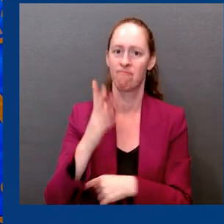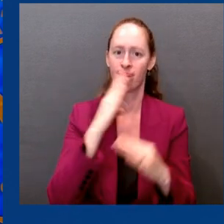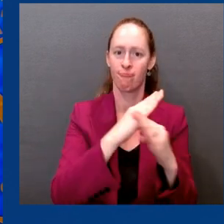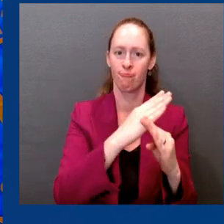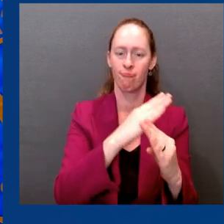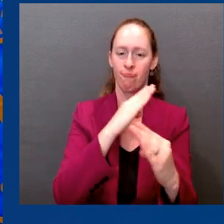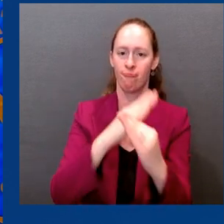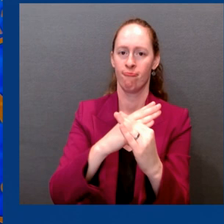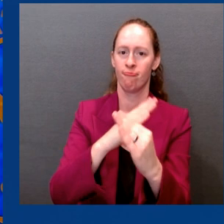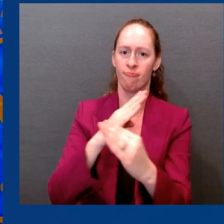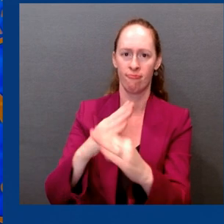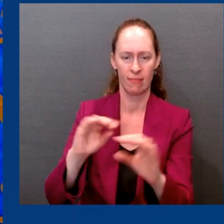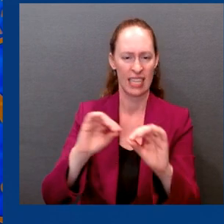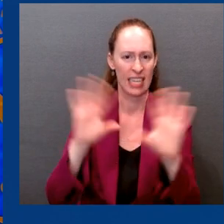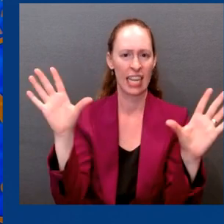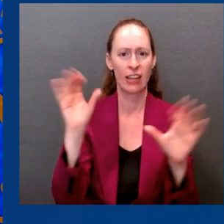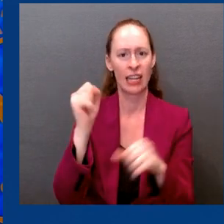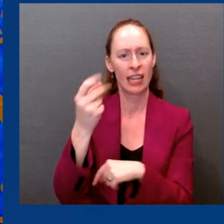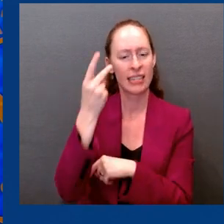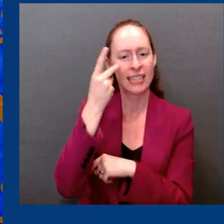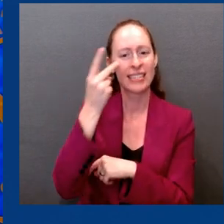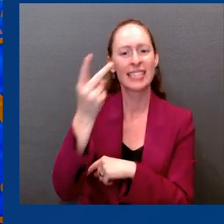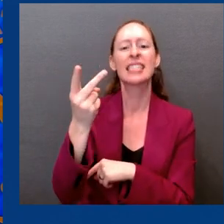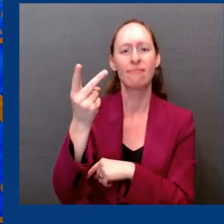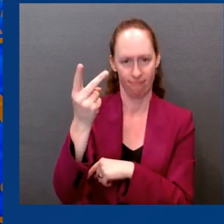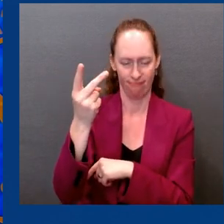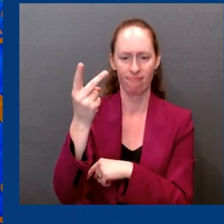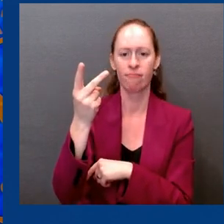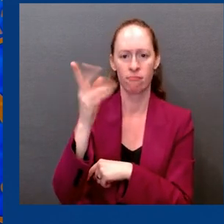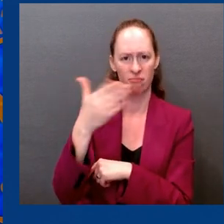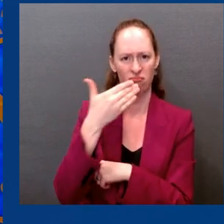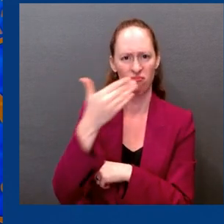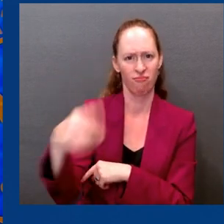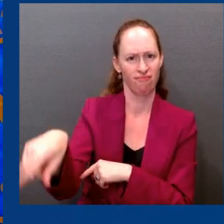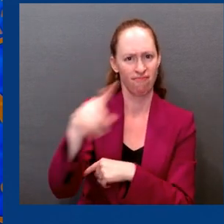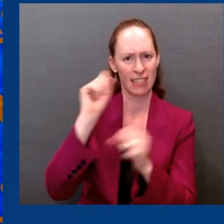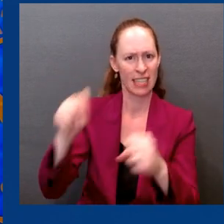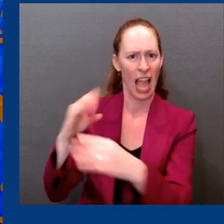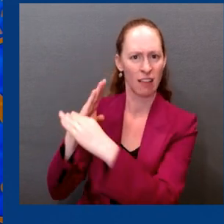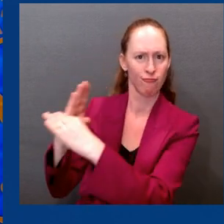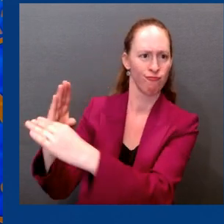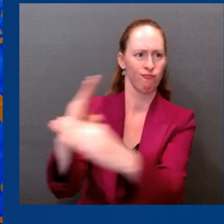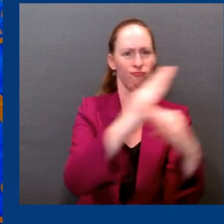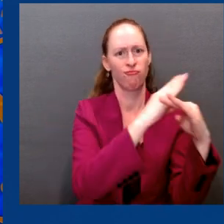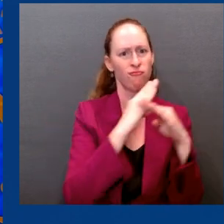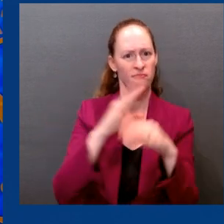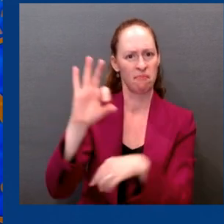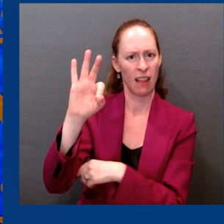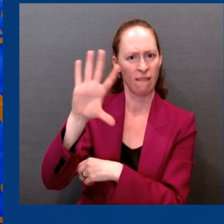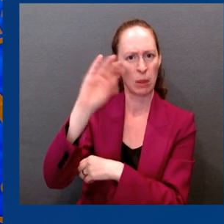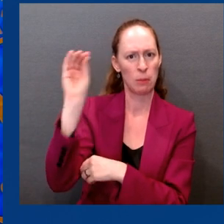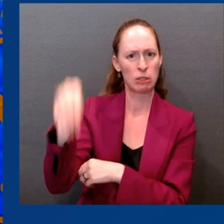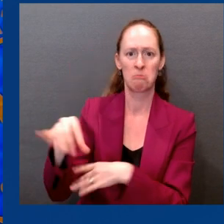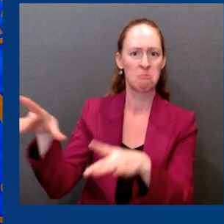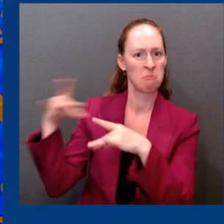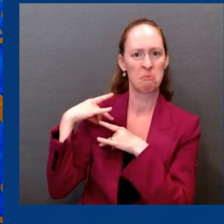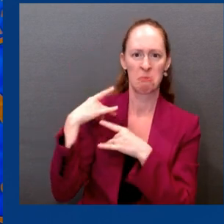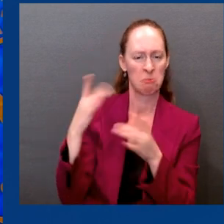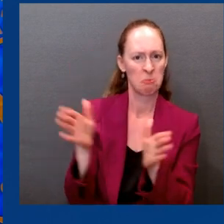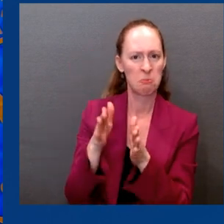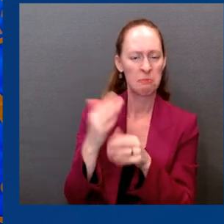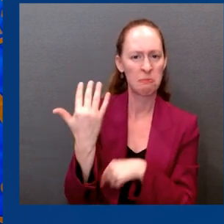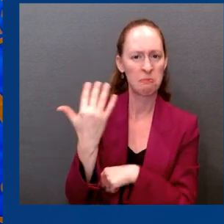We later learned, through real-world evidence, that vaccine protection, particularly against infection,